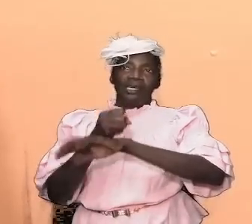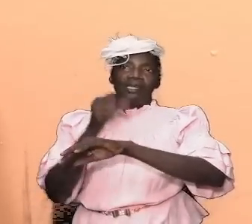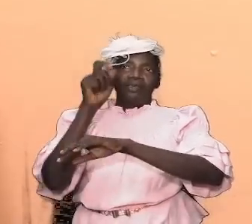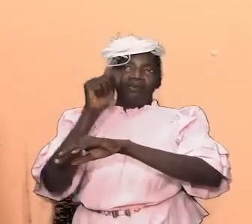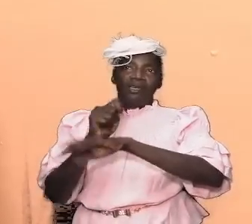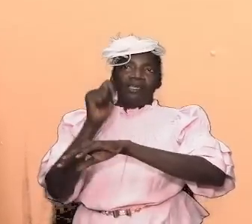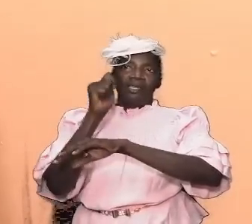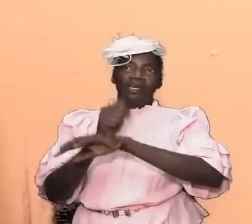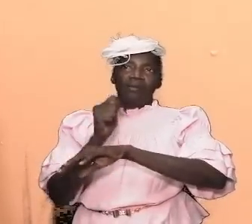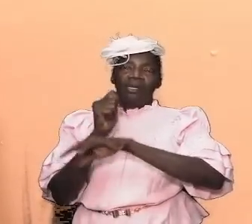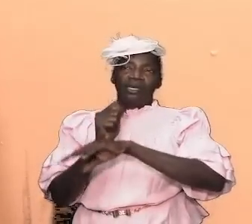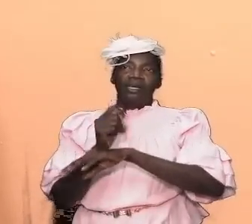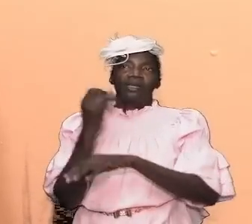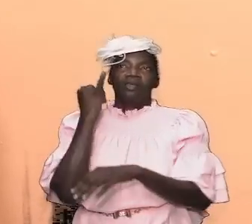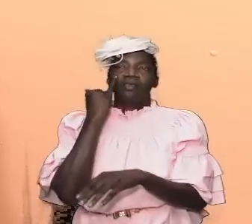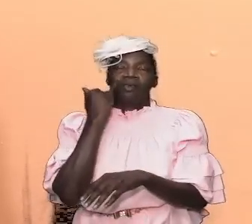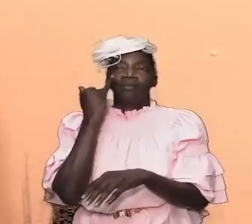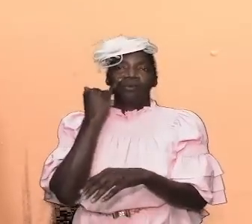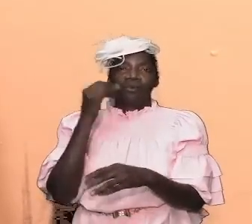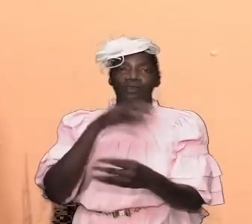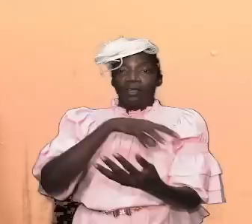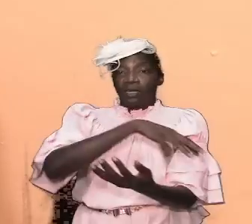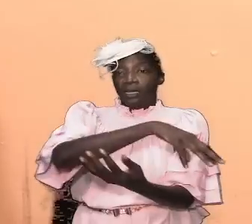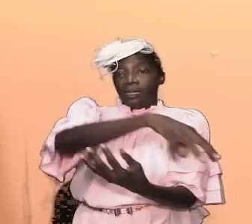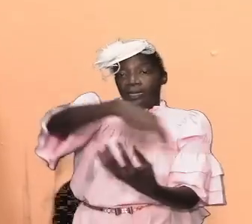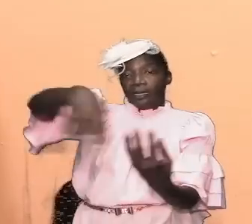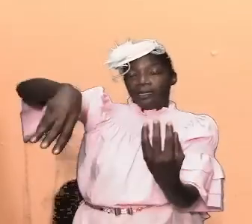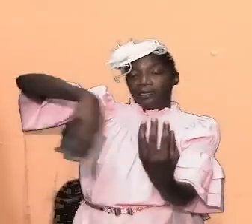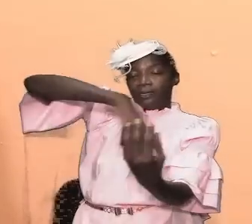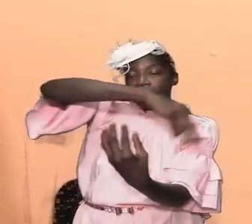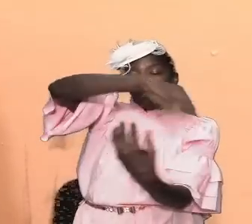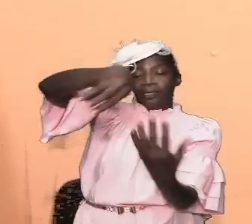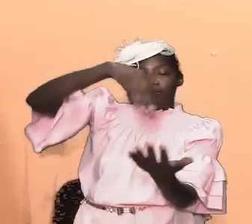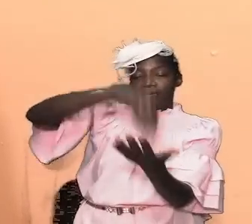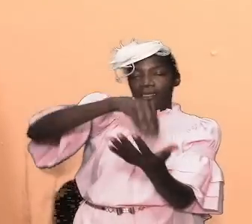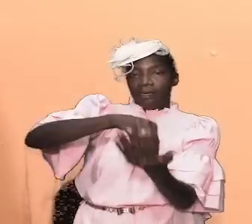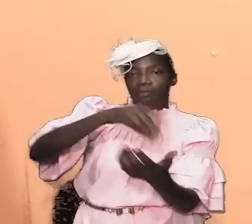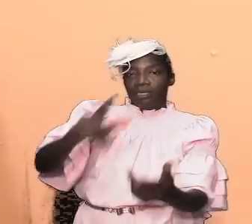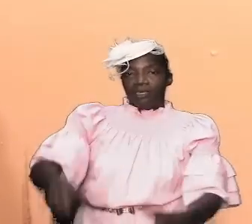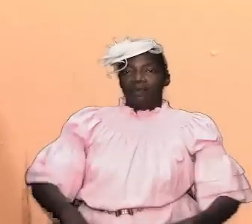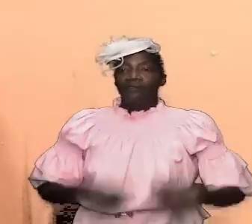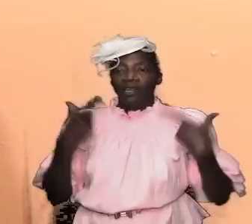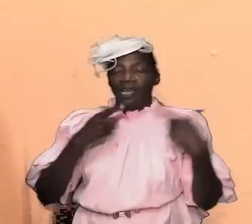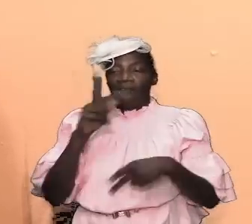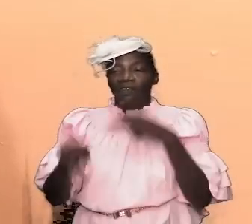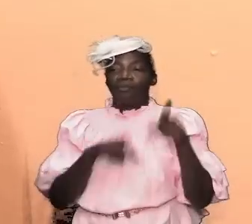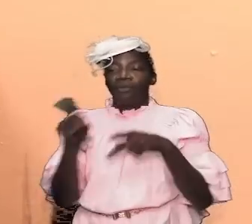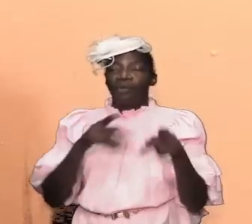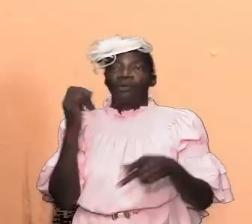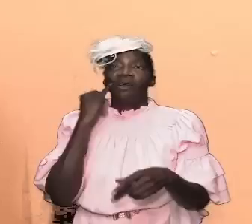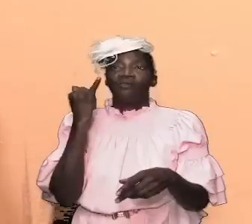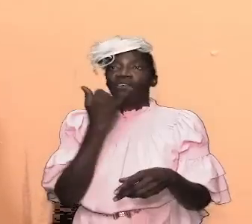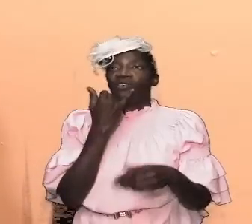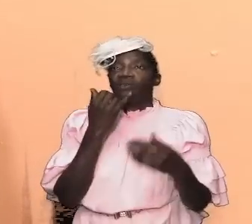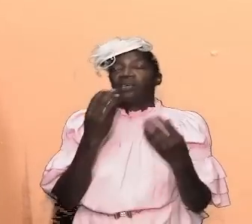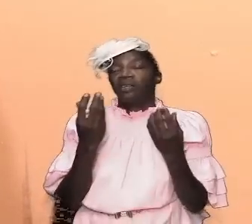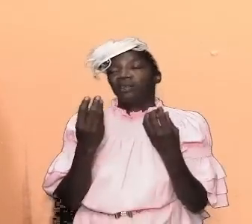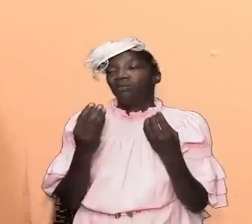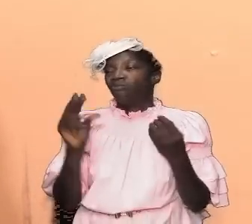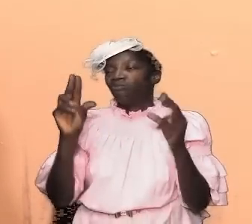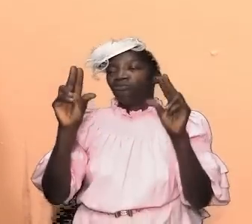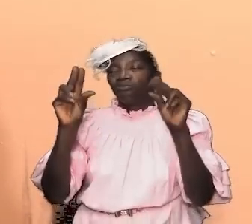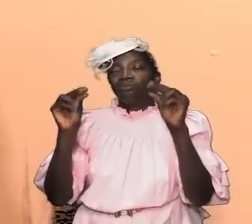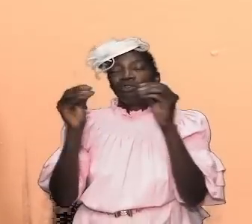the centerpiece of the people of israel was no longer